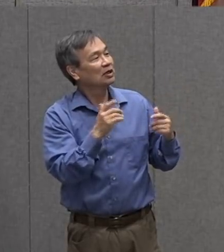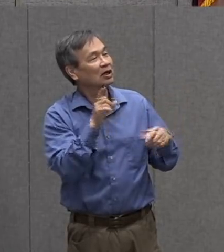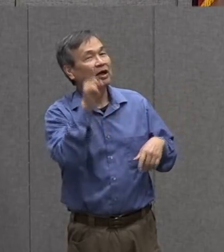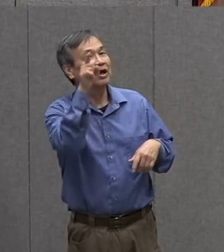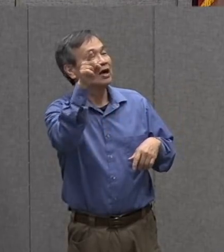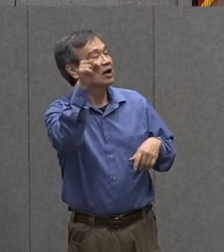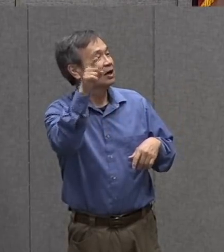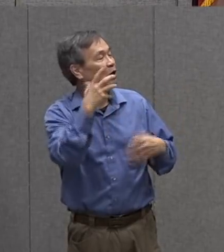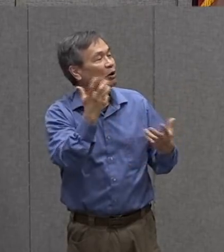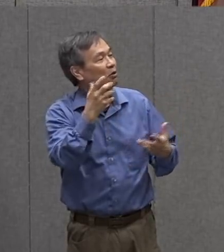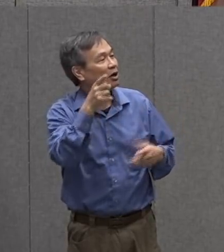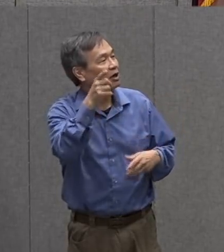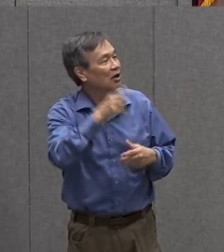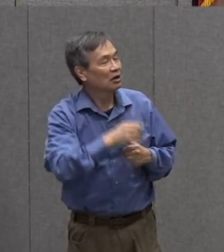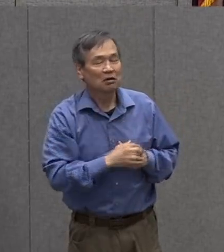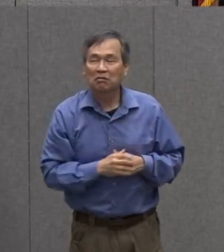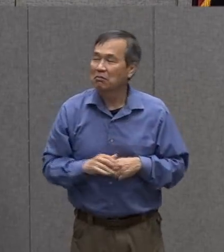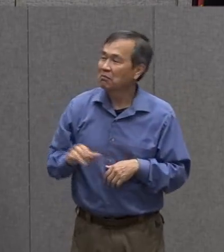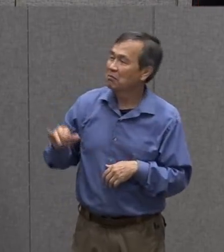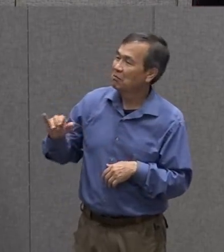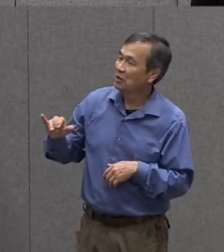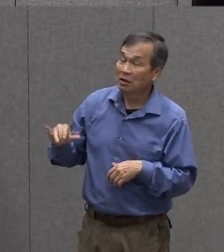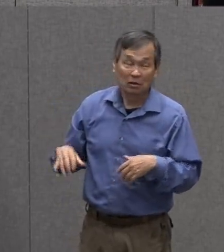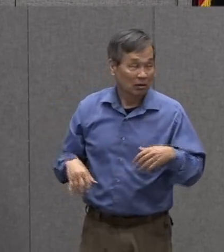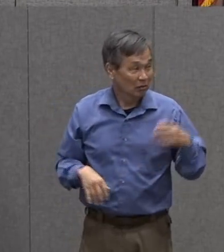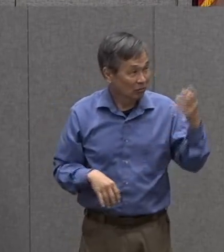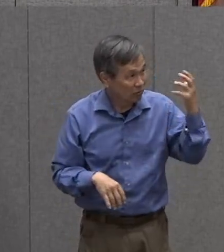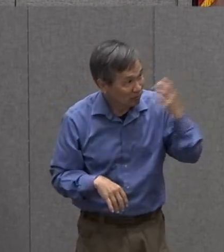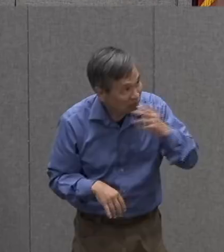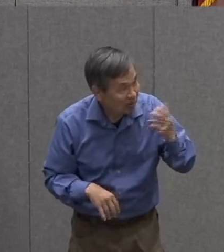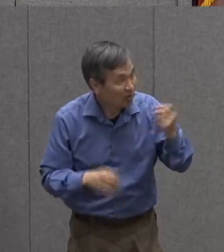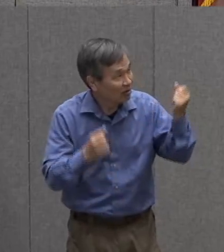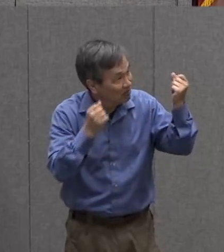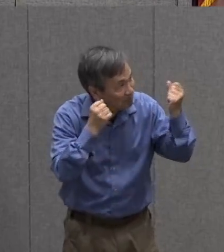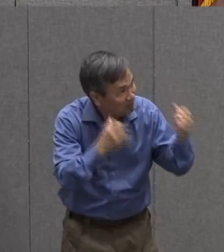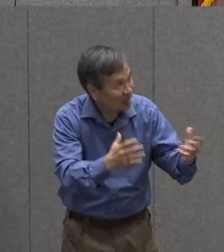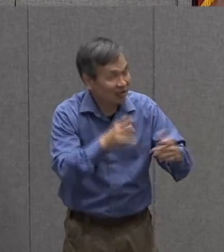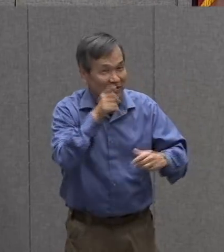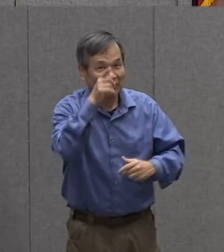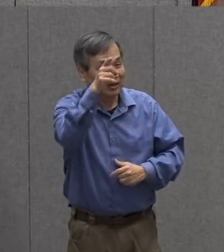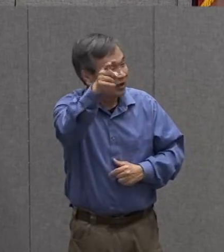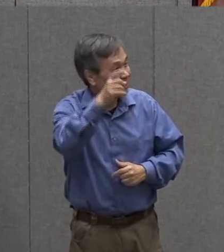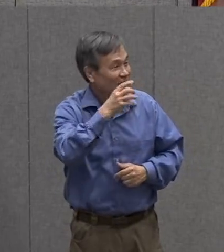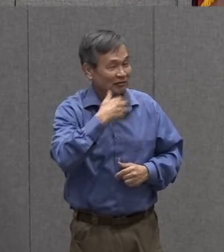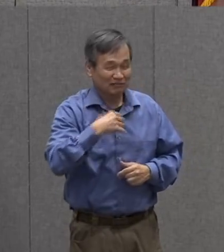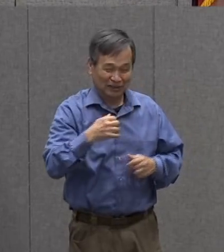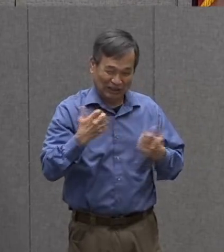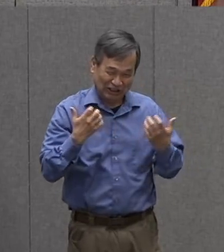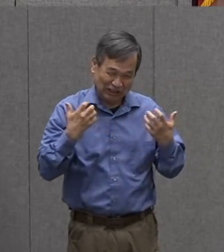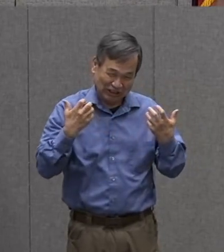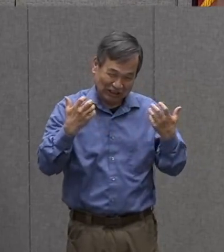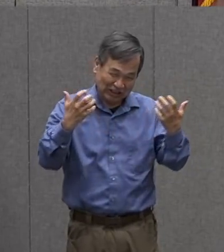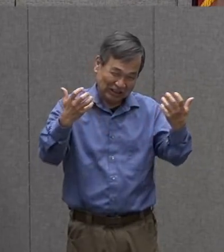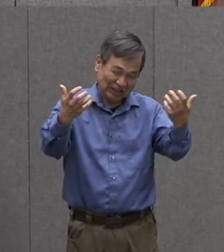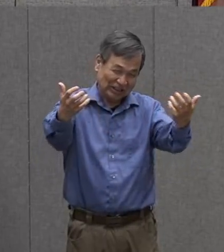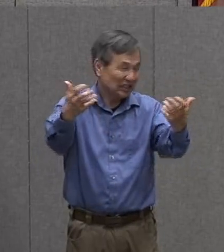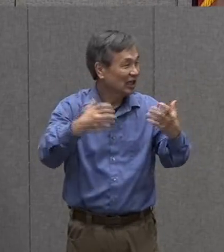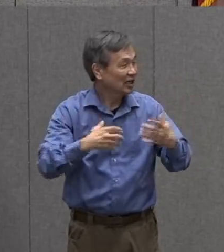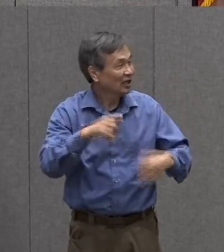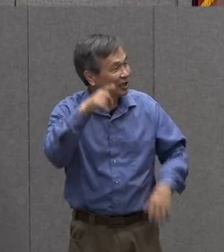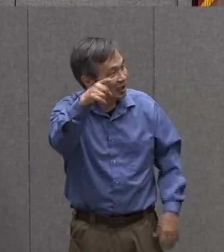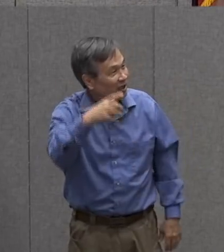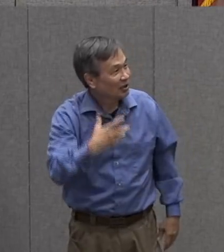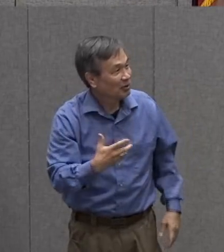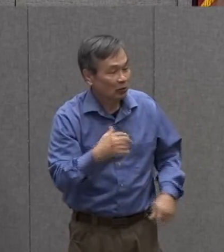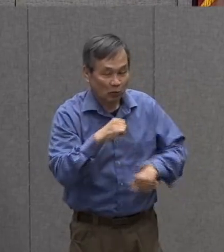hmm but you know there's so many things if we go outside there's so many things outside there might